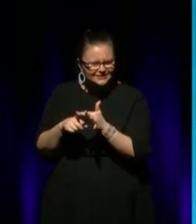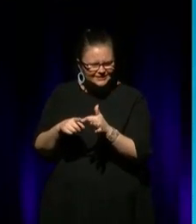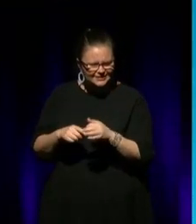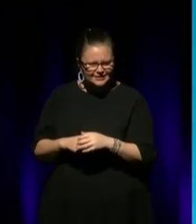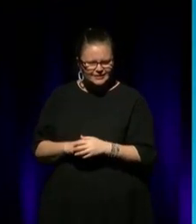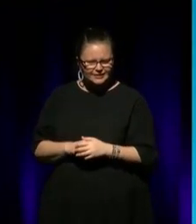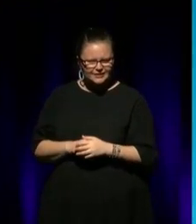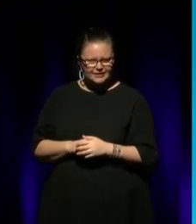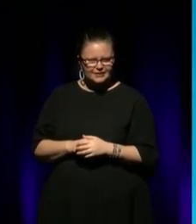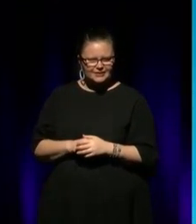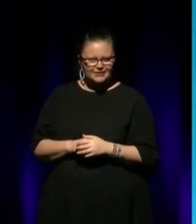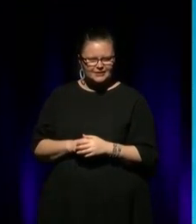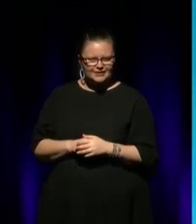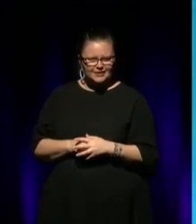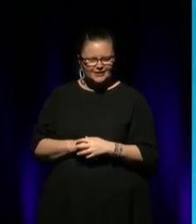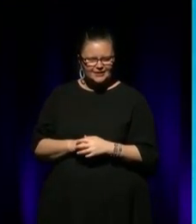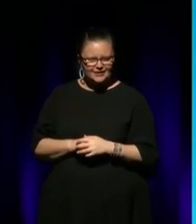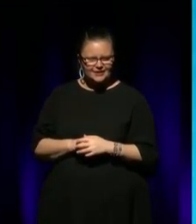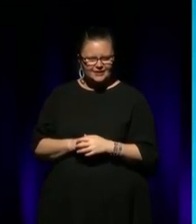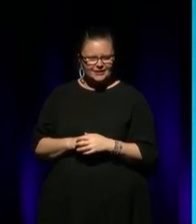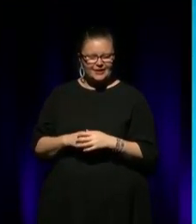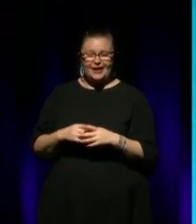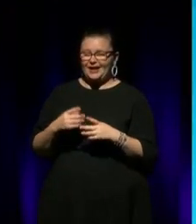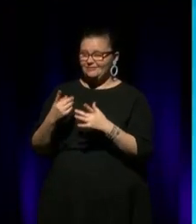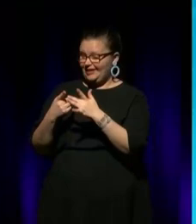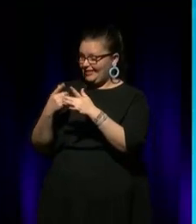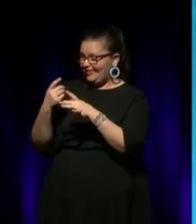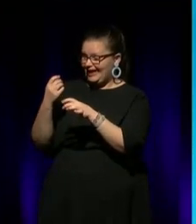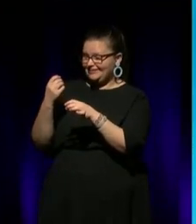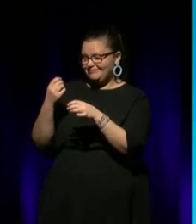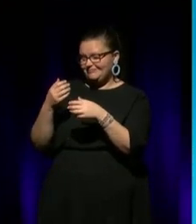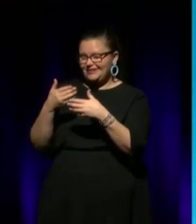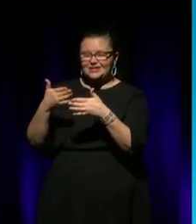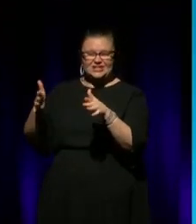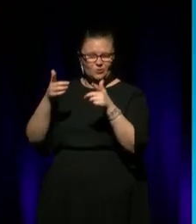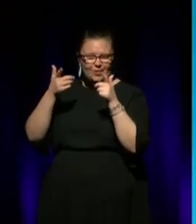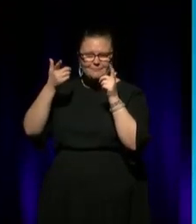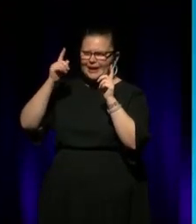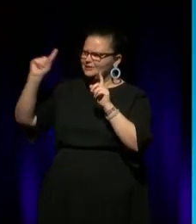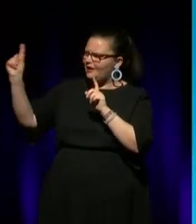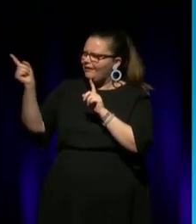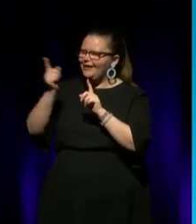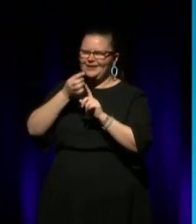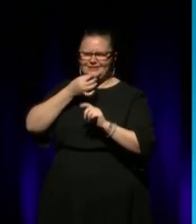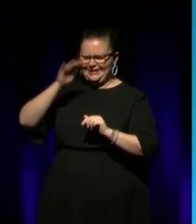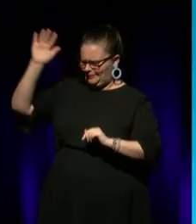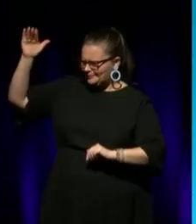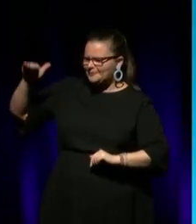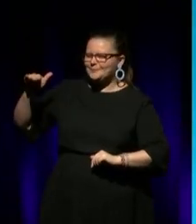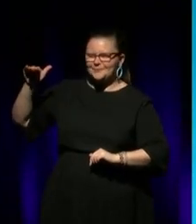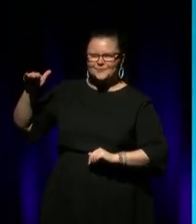Man Yulang, general manager. was our first... He's been our only First Nations farmer who